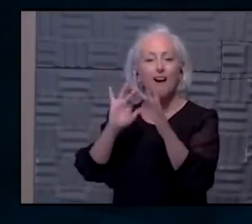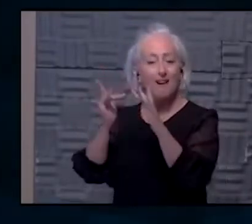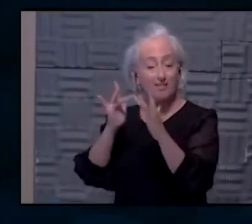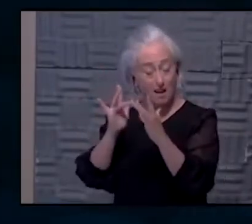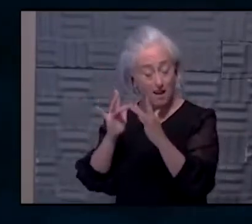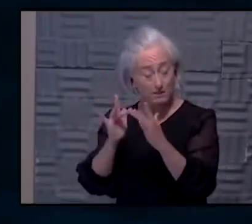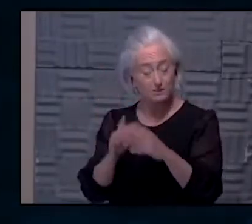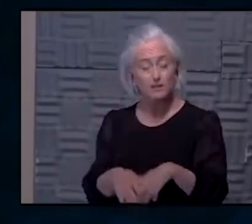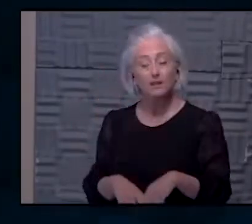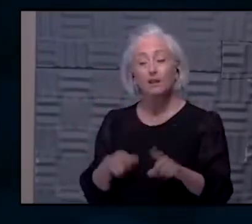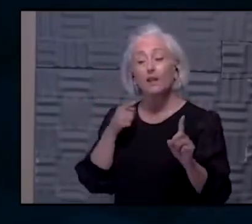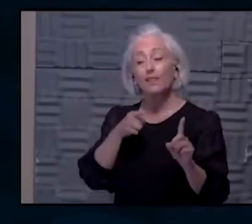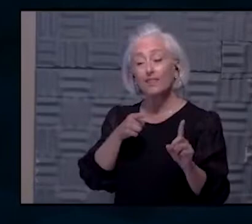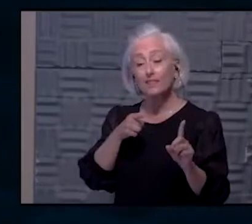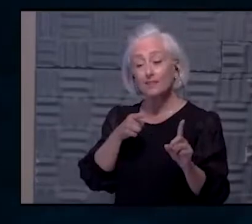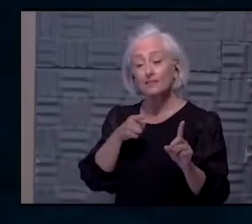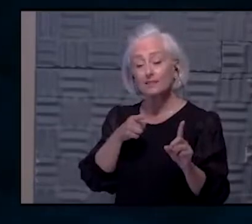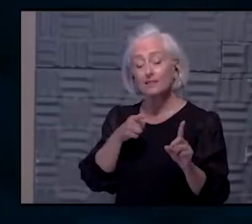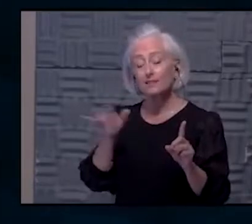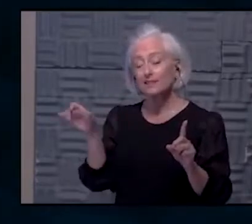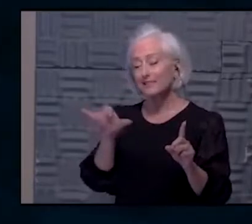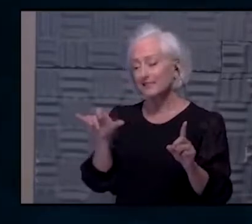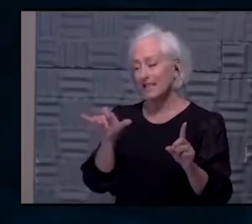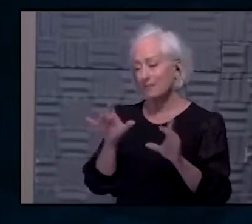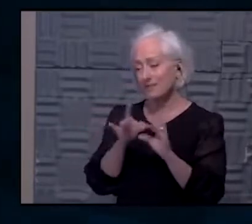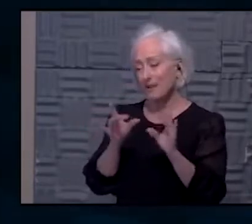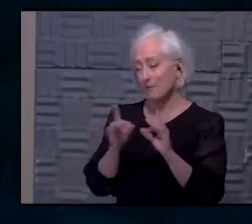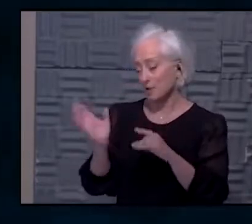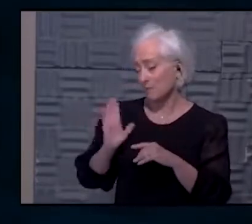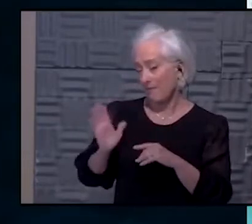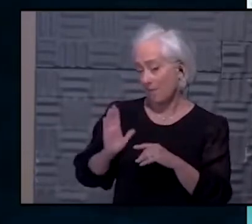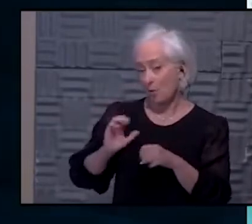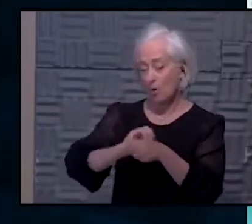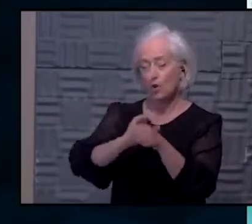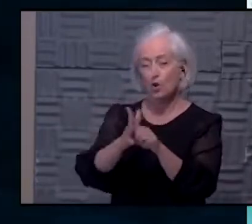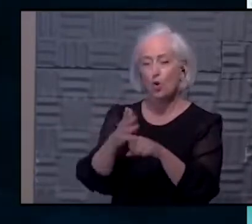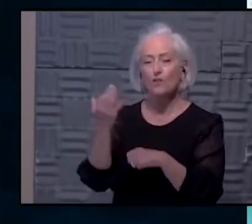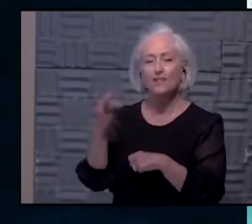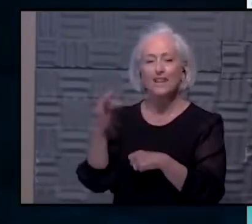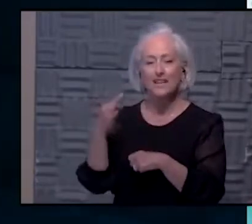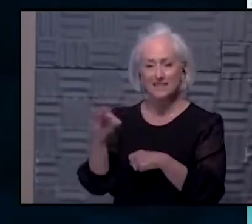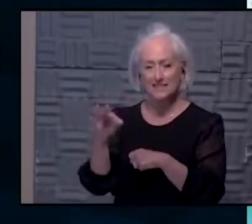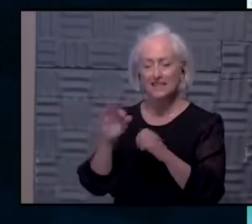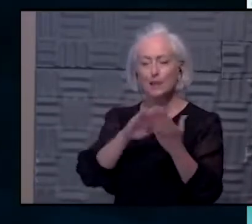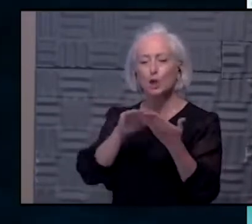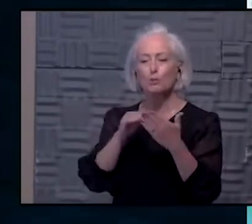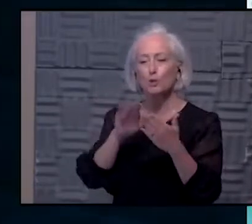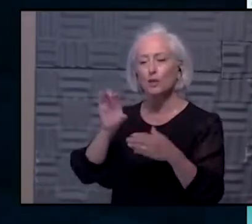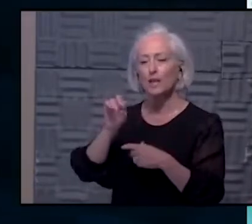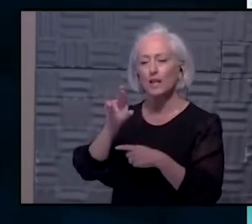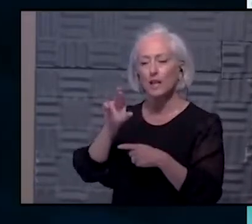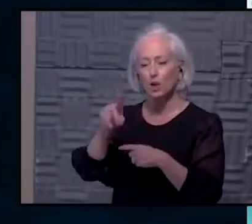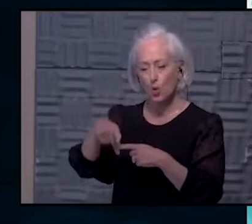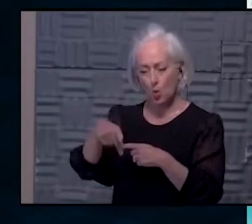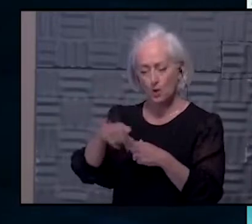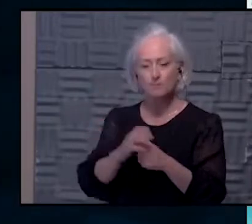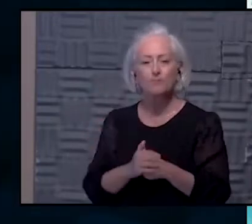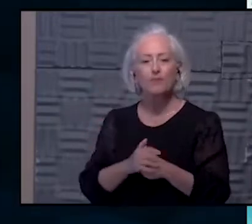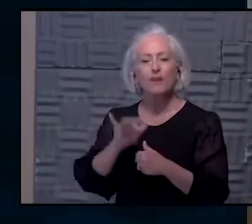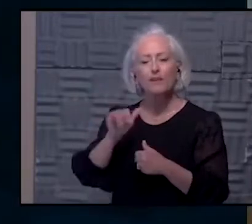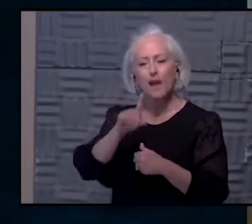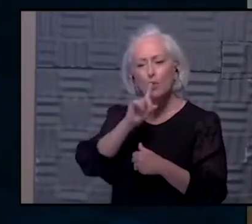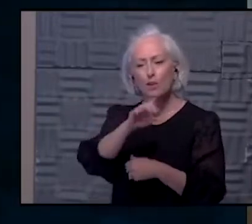along with what I mentioned last time I was on this show, which is the COVID-19 Community Corps. And that's really, again, empowering